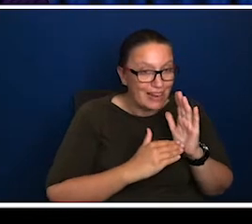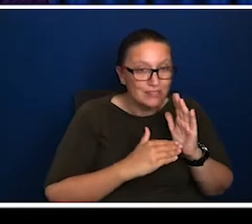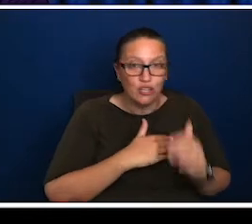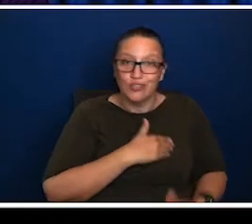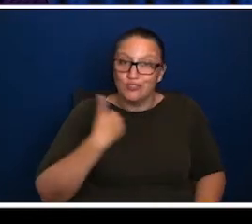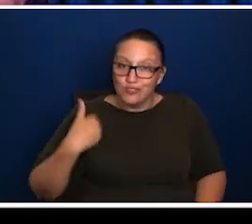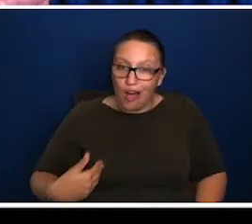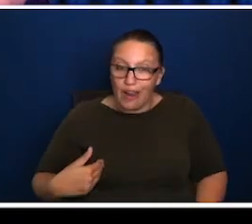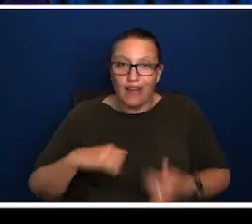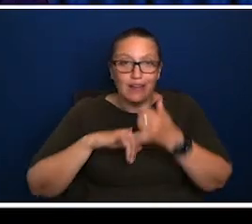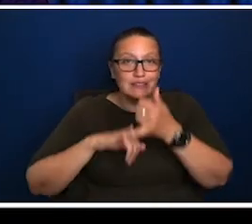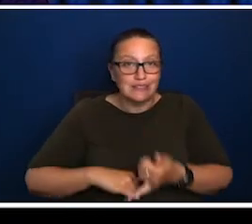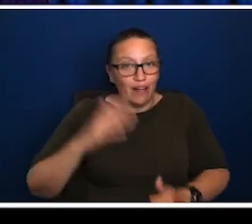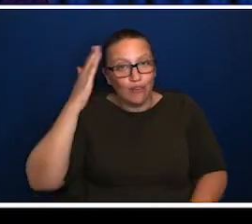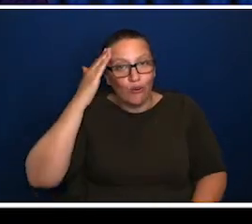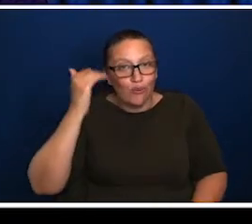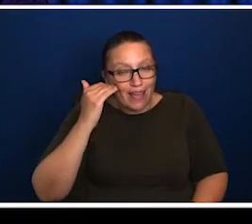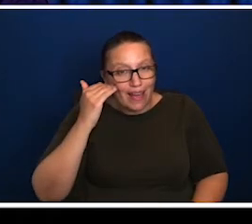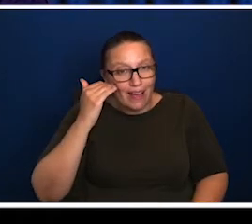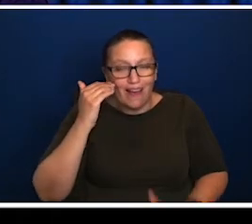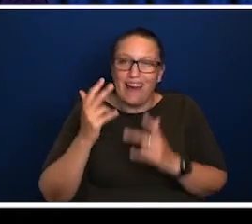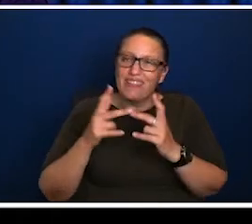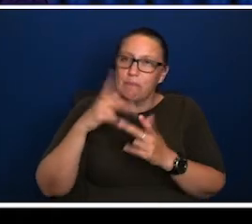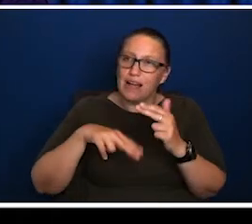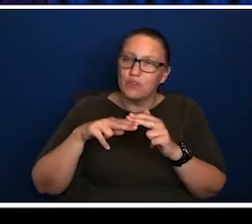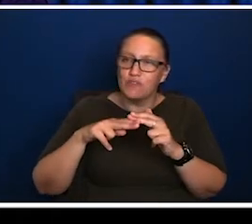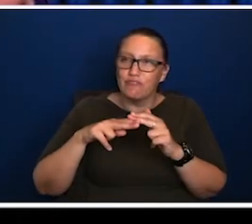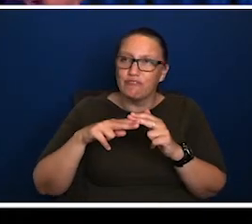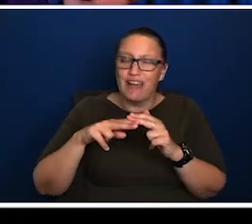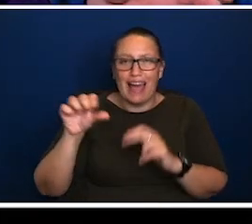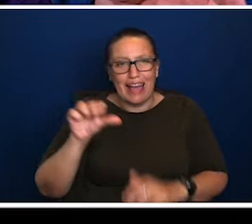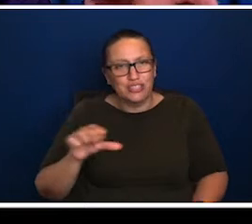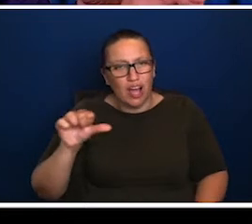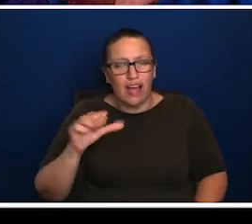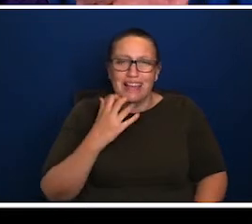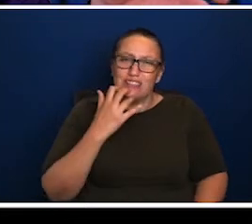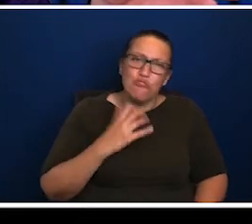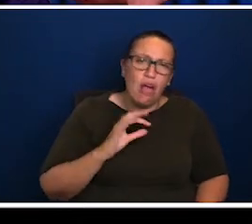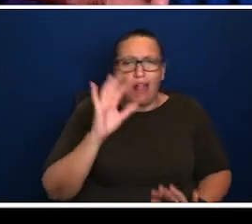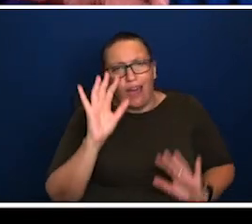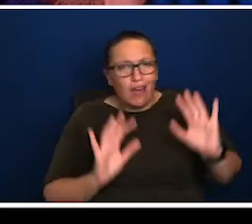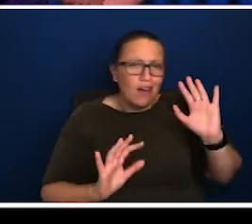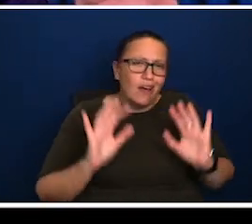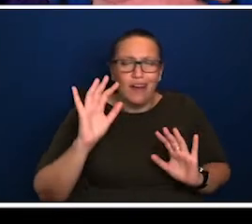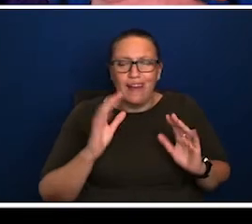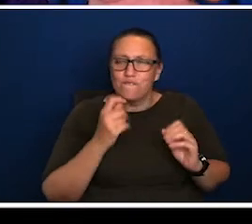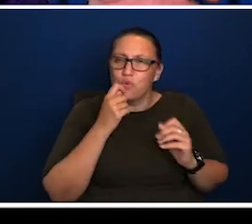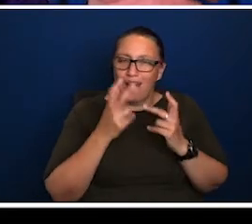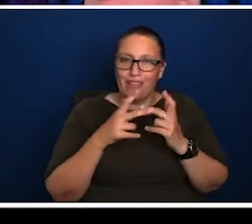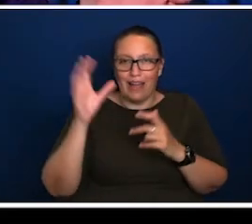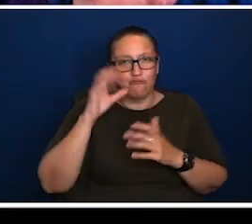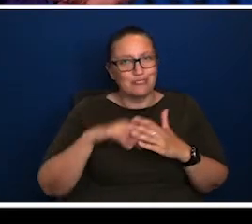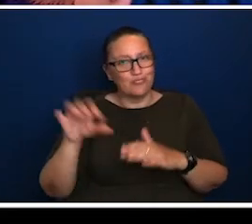Australia, New Zealand, China, South Korea, on and off Japan, other parts of Asia and Israel on and off, Greece